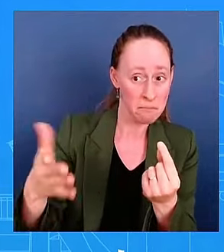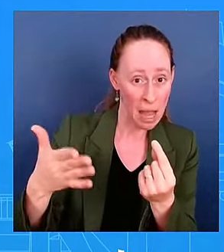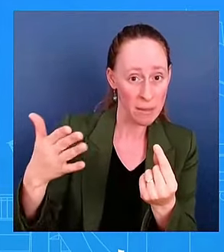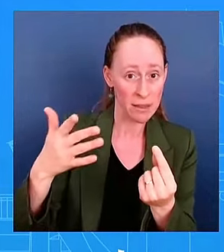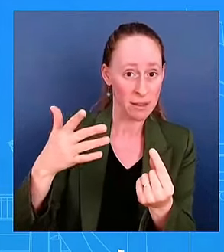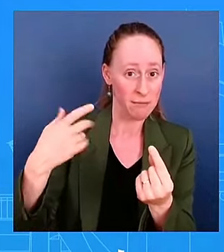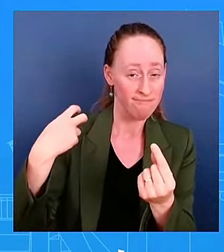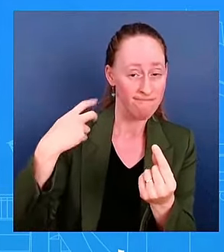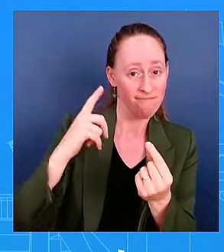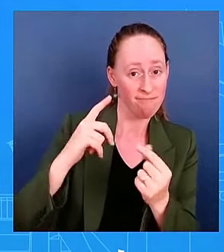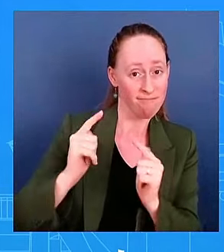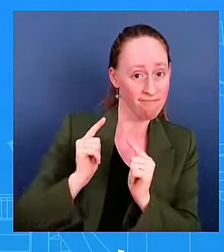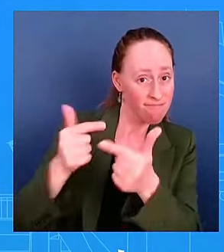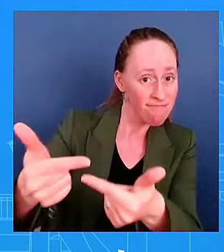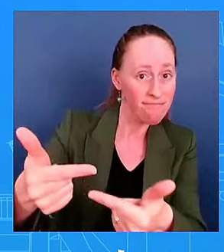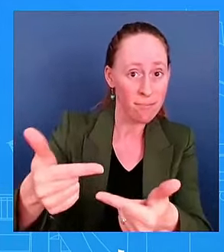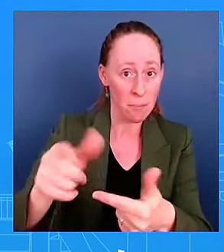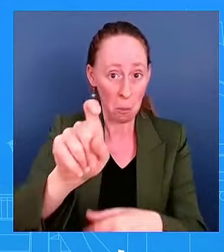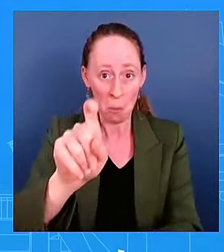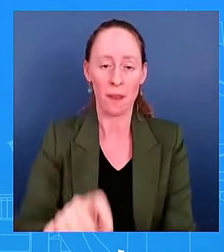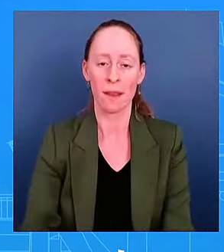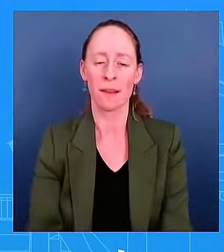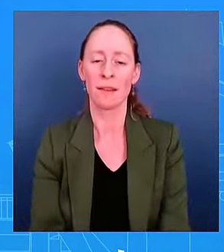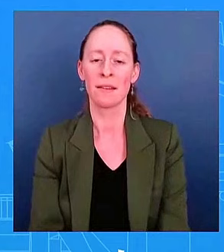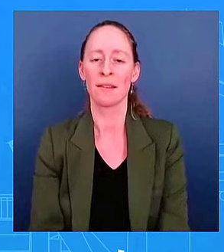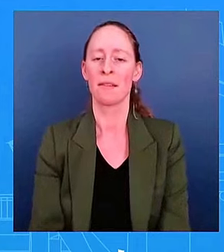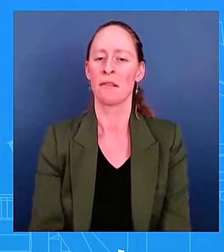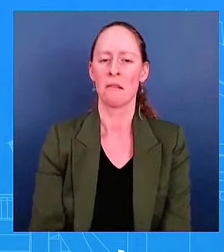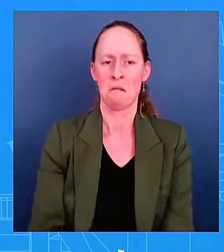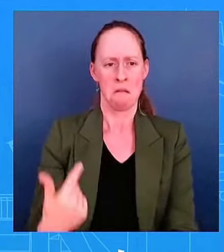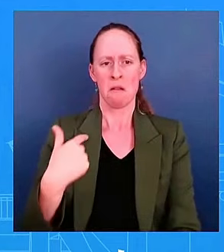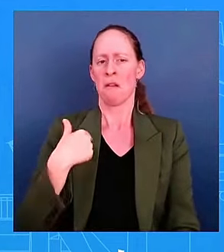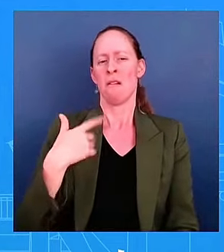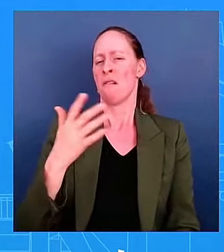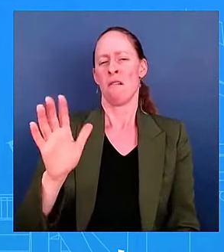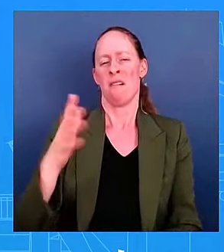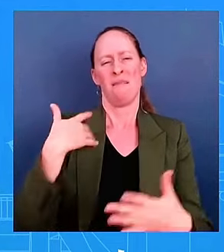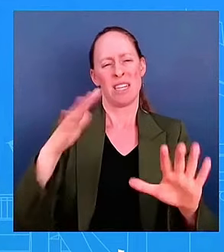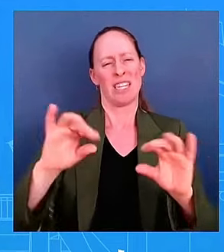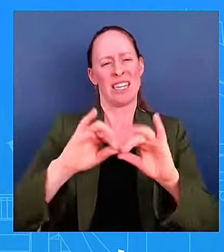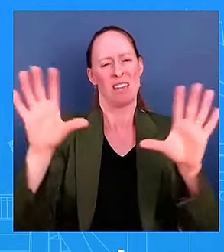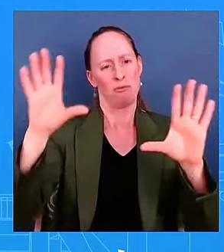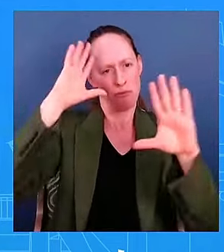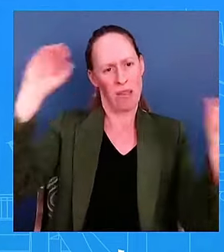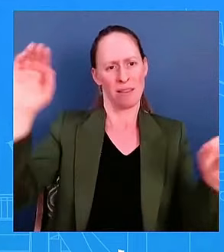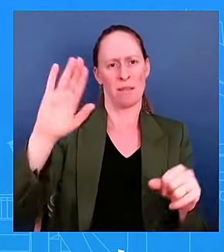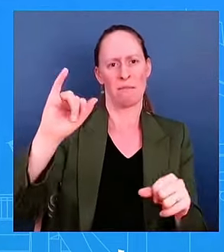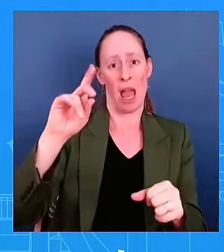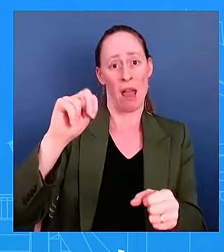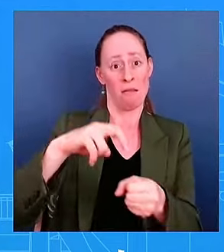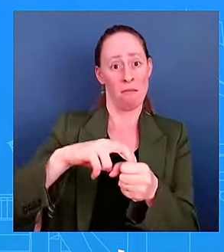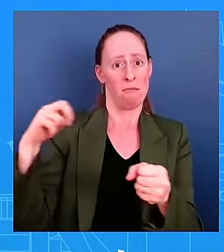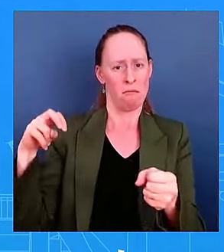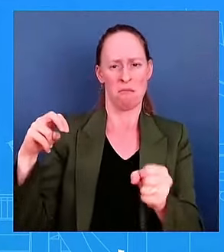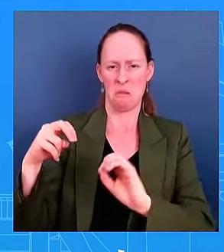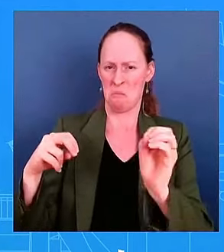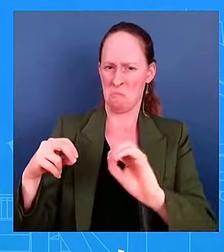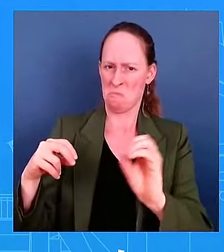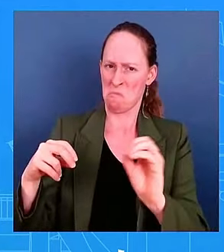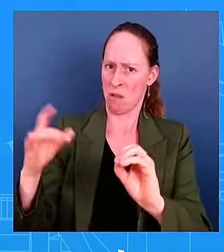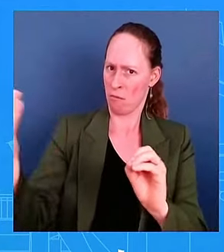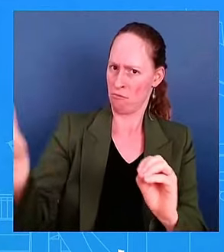dropping out. That's something that the campaign has shared. So I'm just repeating what the campaign has shared. They regularly have lunch.